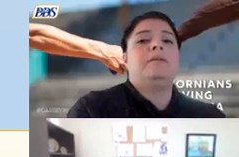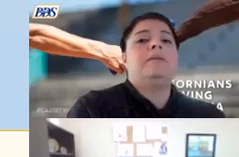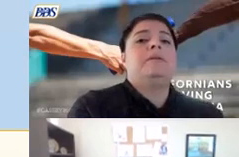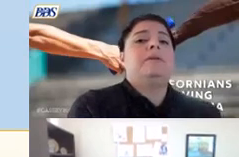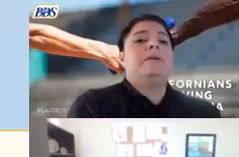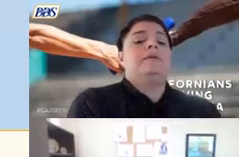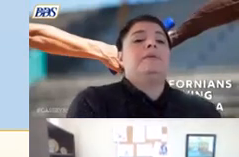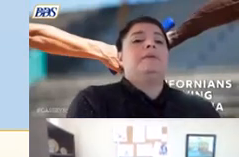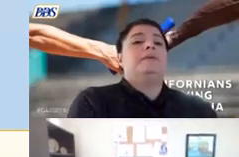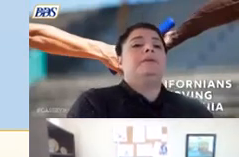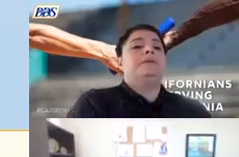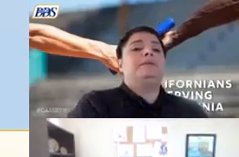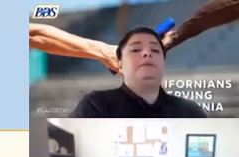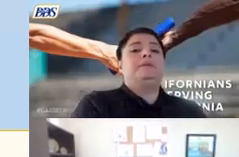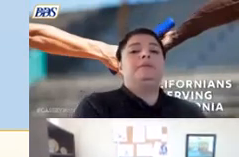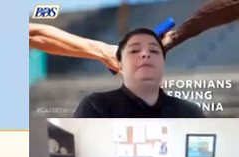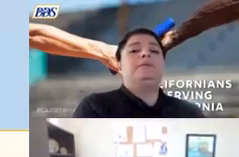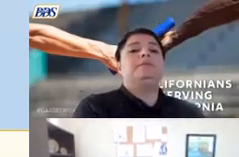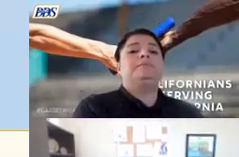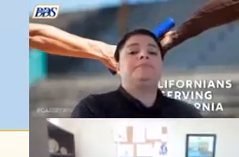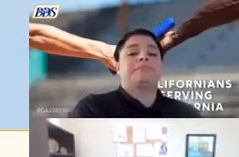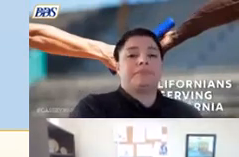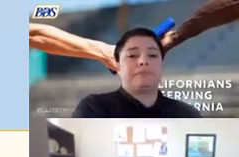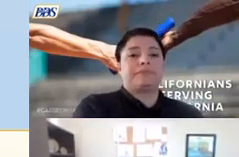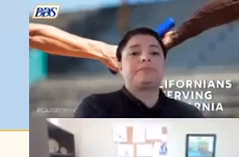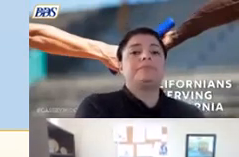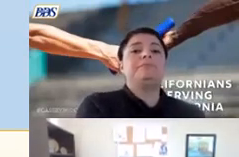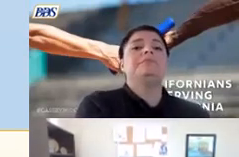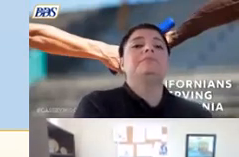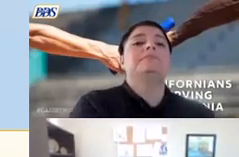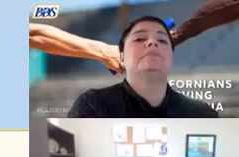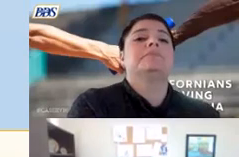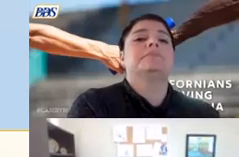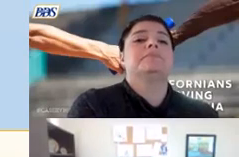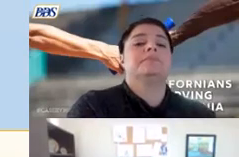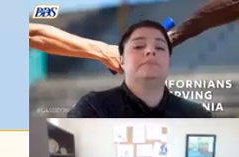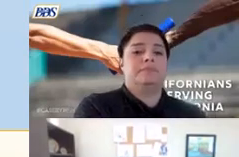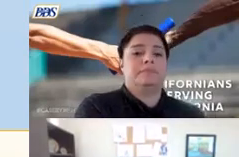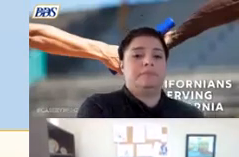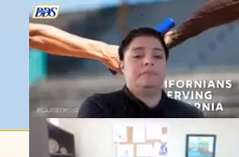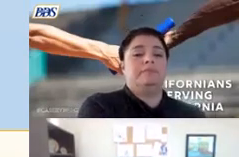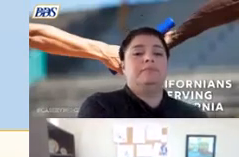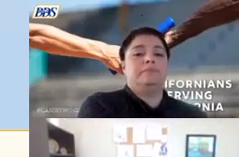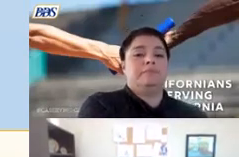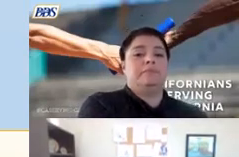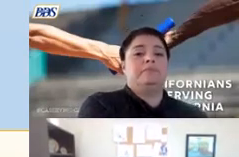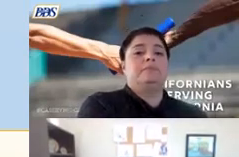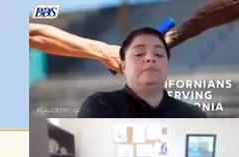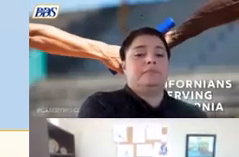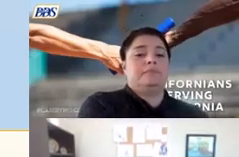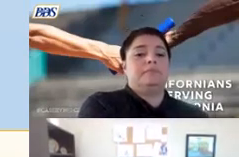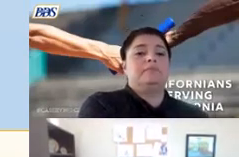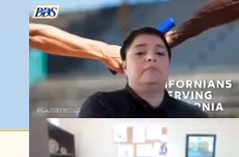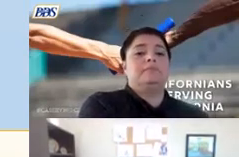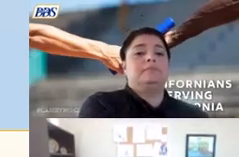california in 2021 to provide all the trainings that are listed here medical ihss ssi special